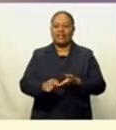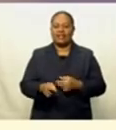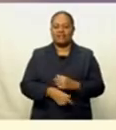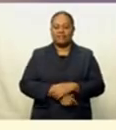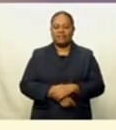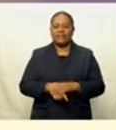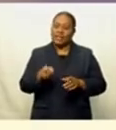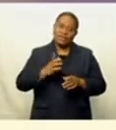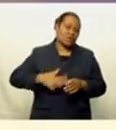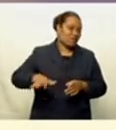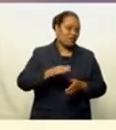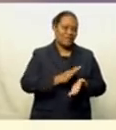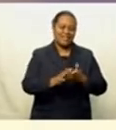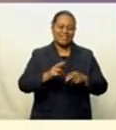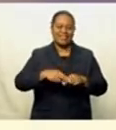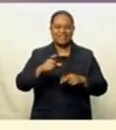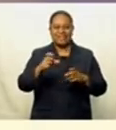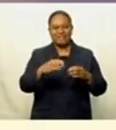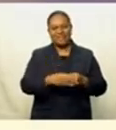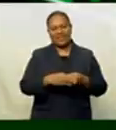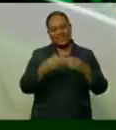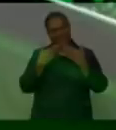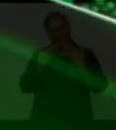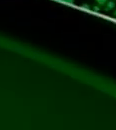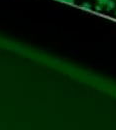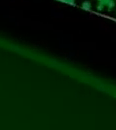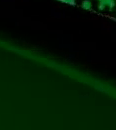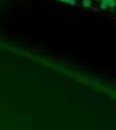And that's all from HFC Bank for now. Inaka.